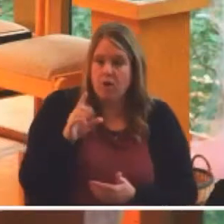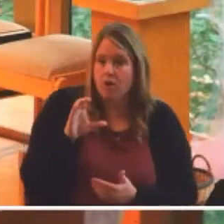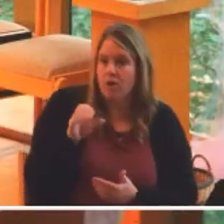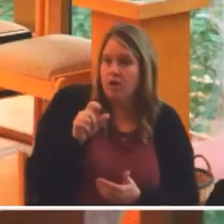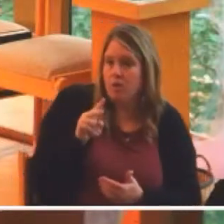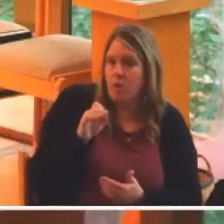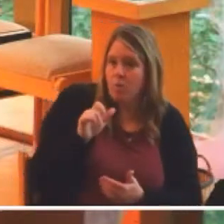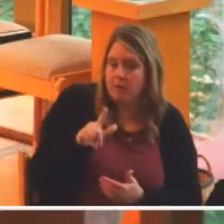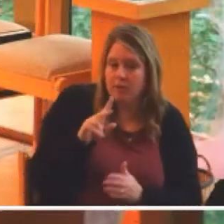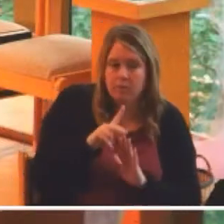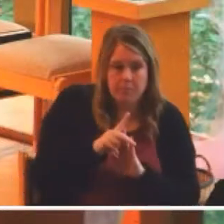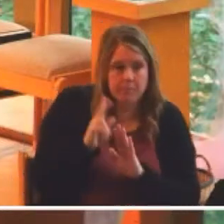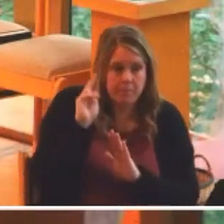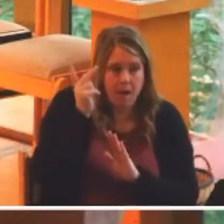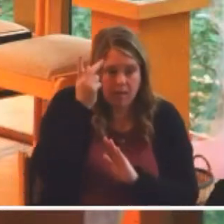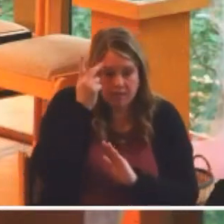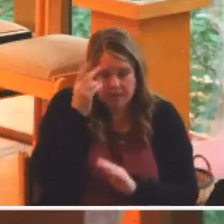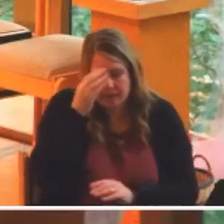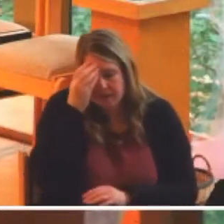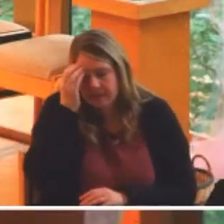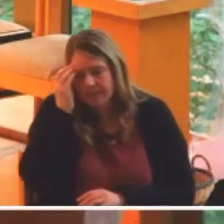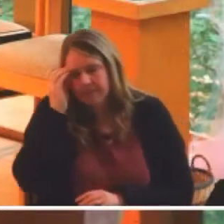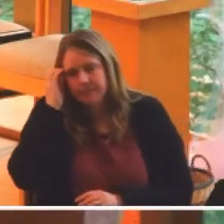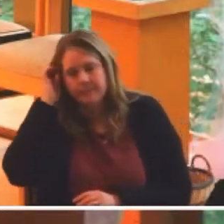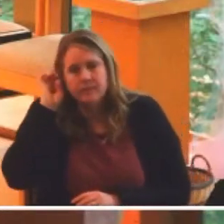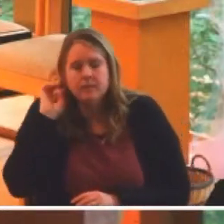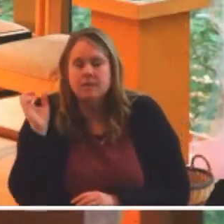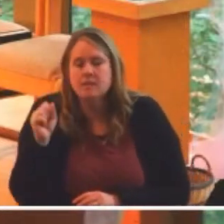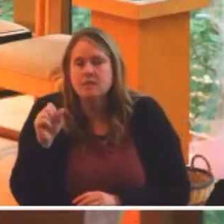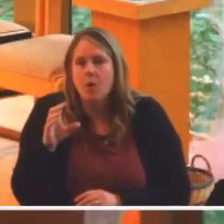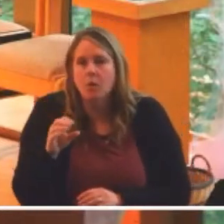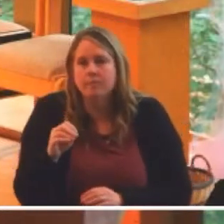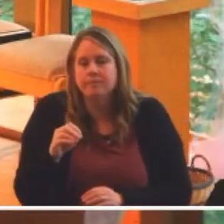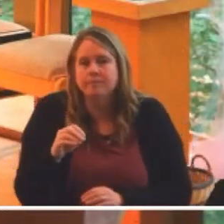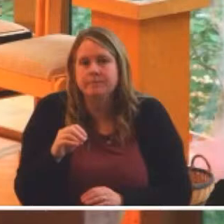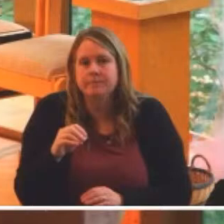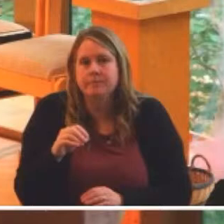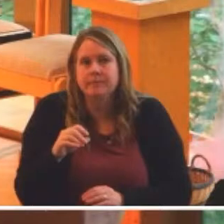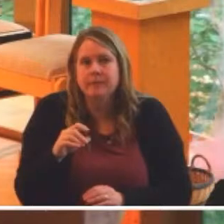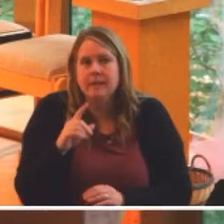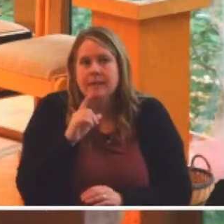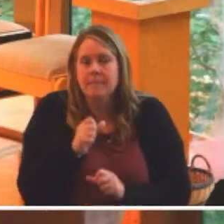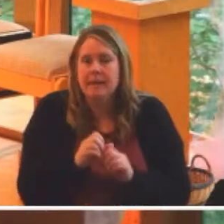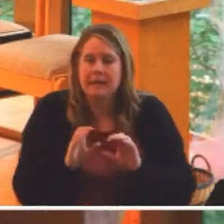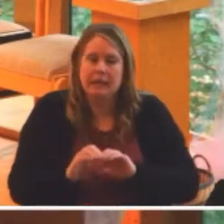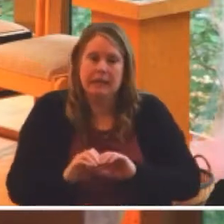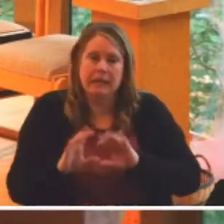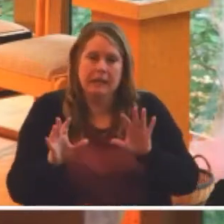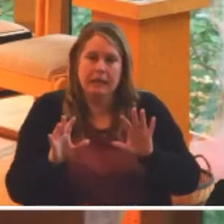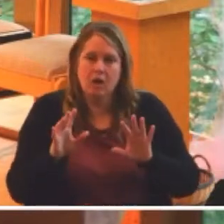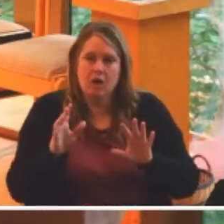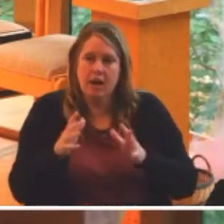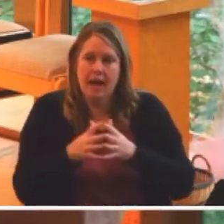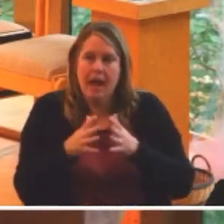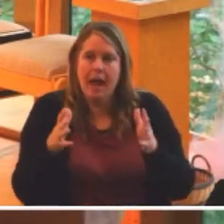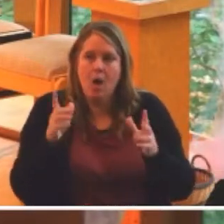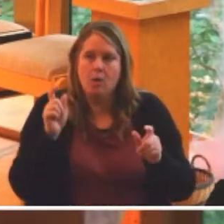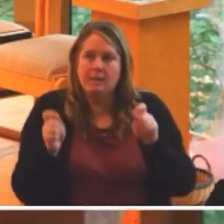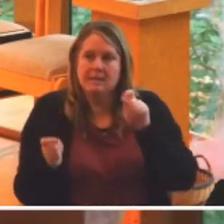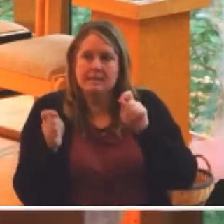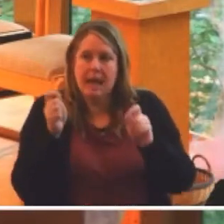The general focus of these sermons make it clear how adaptable they had to be. In the early, the late